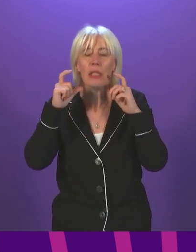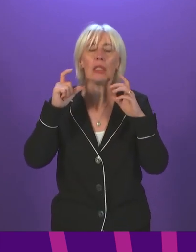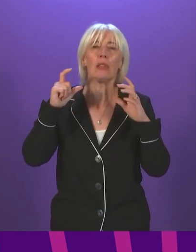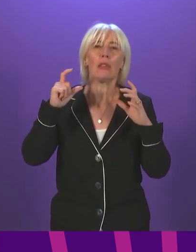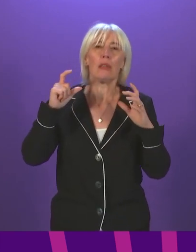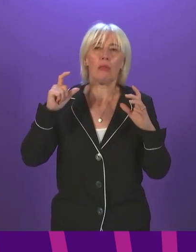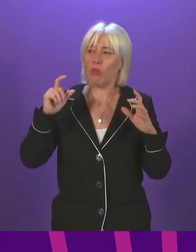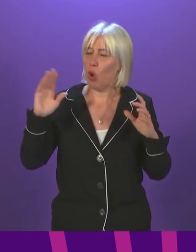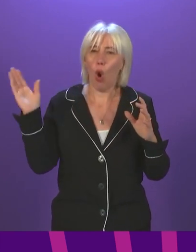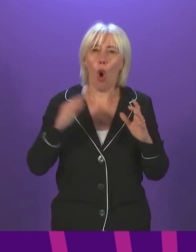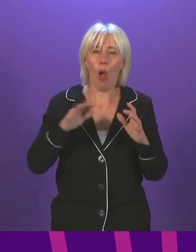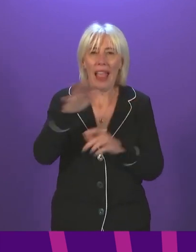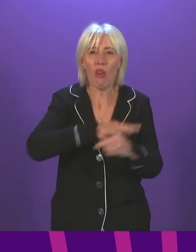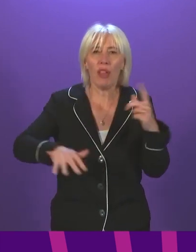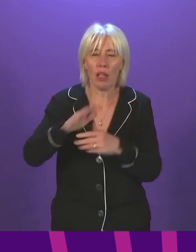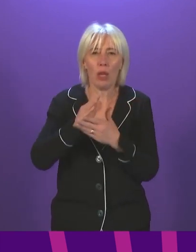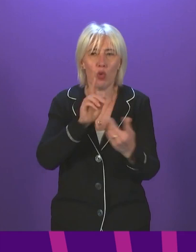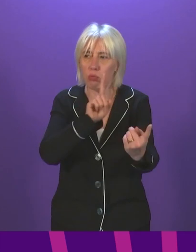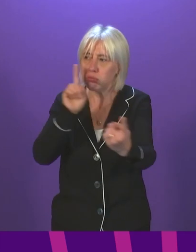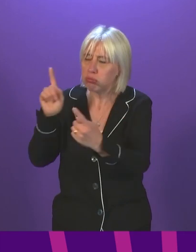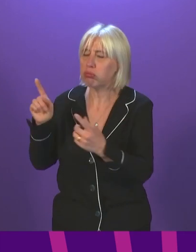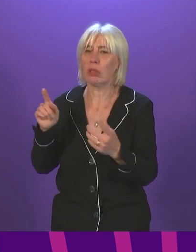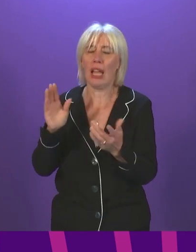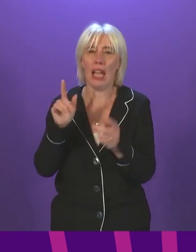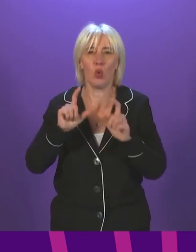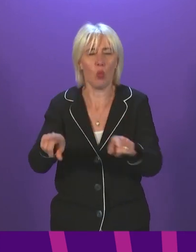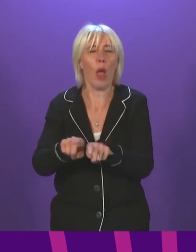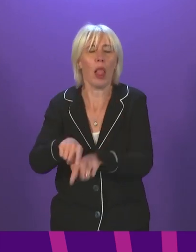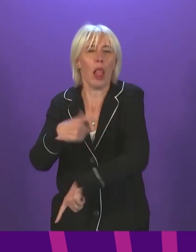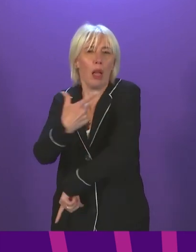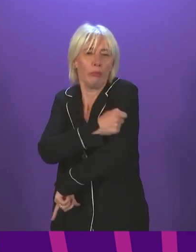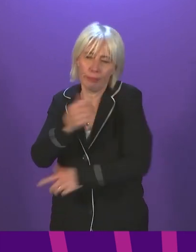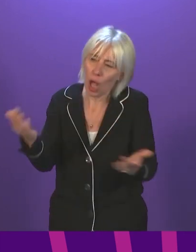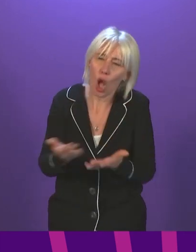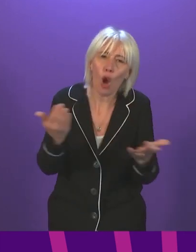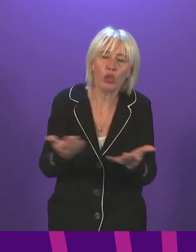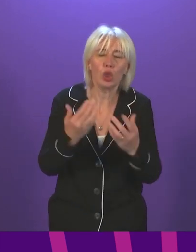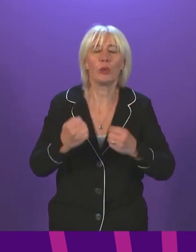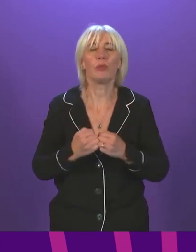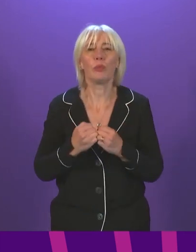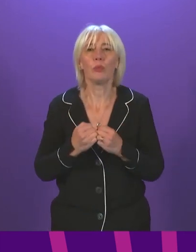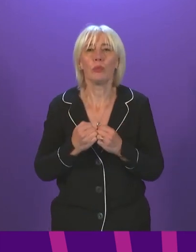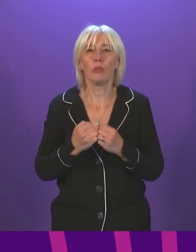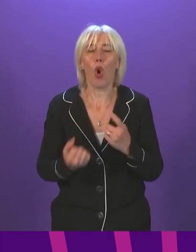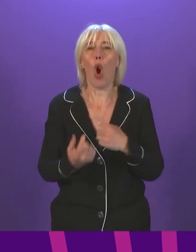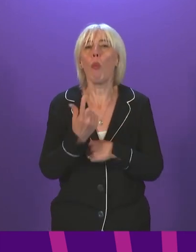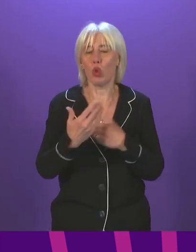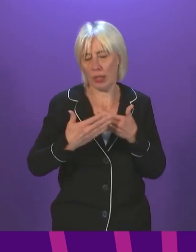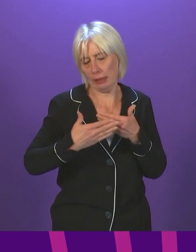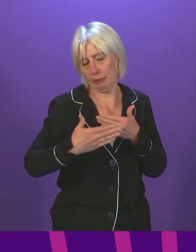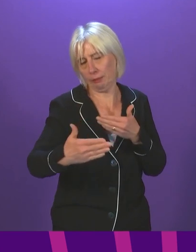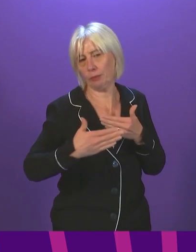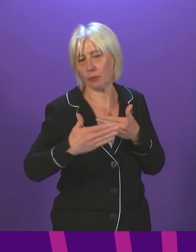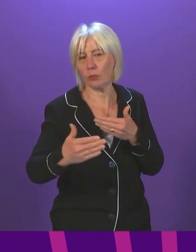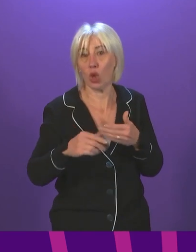be used and that vaccination continues to be encouraged. There is an opportunity over the next few weeks to really